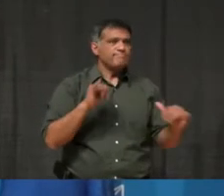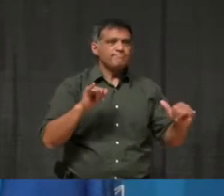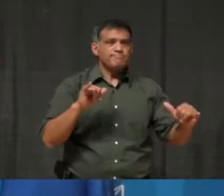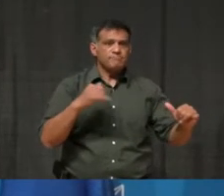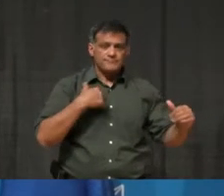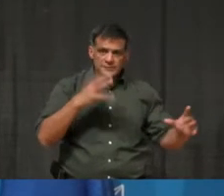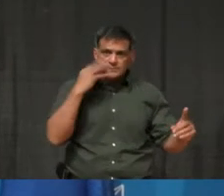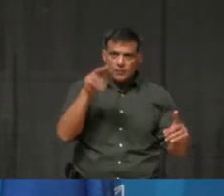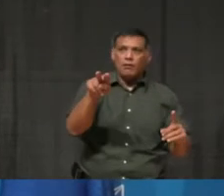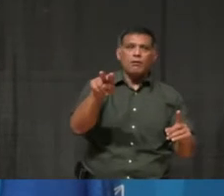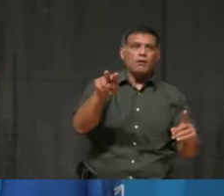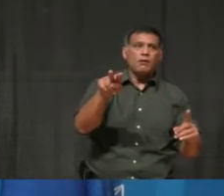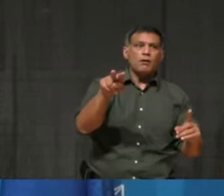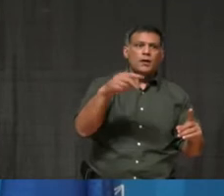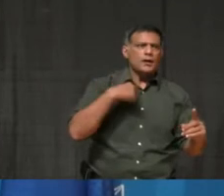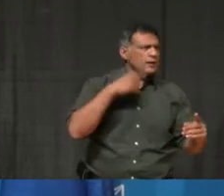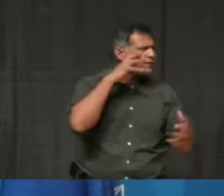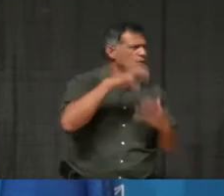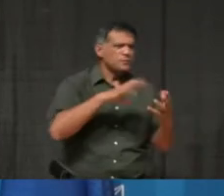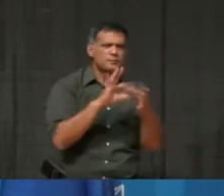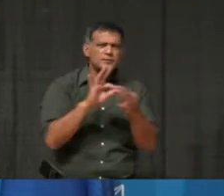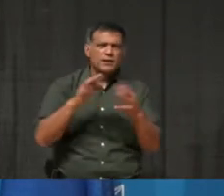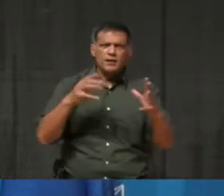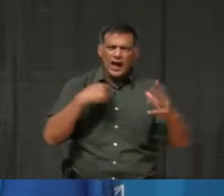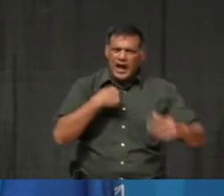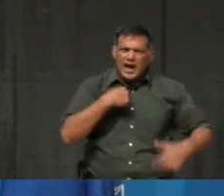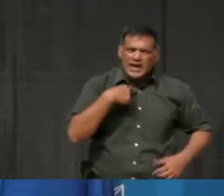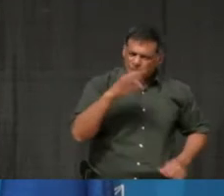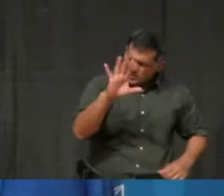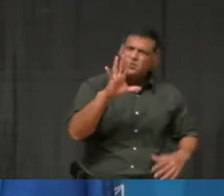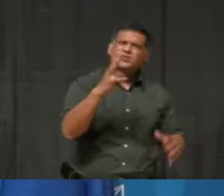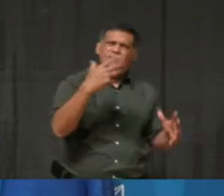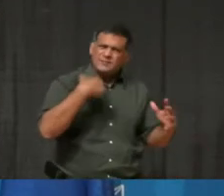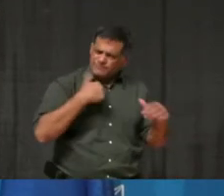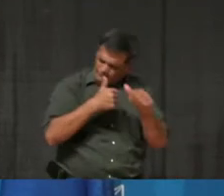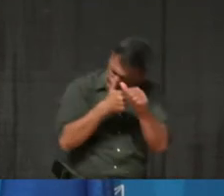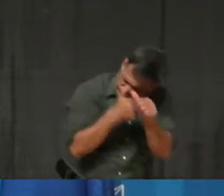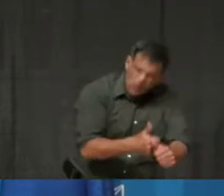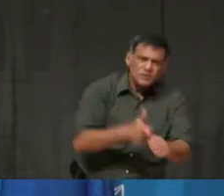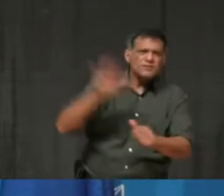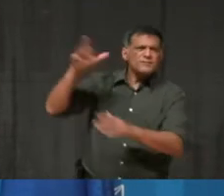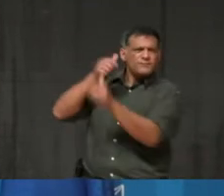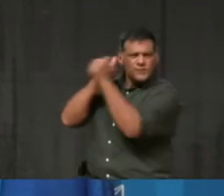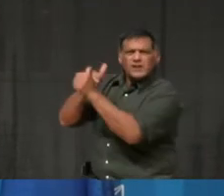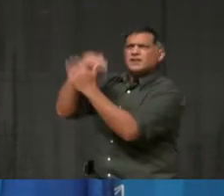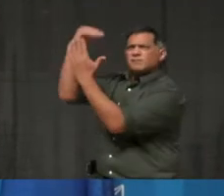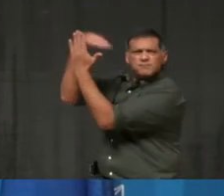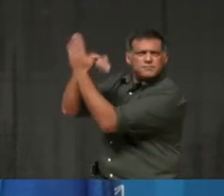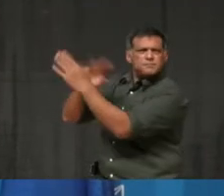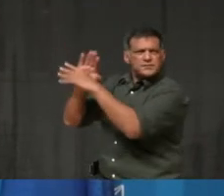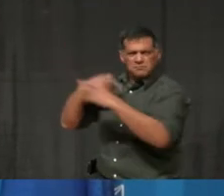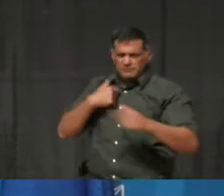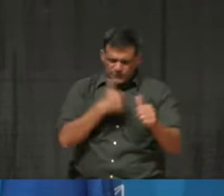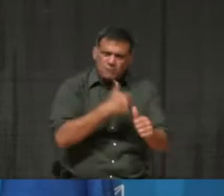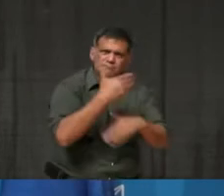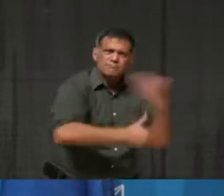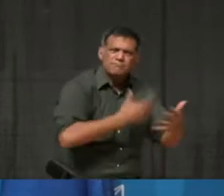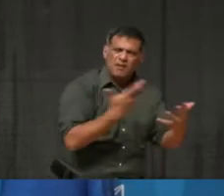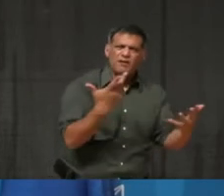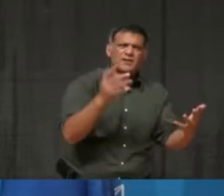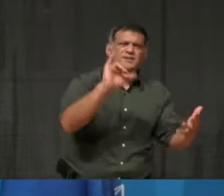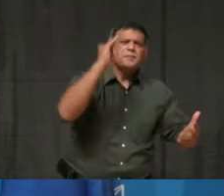because it seemed like we did everything we were supposed to. And despite that, we're looking down the barrel of a gun.